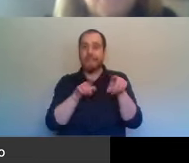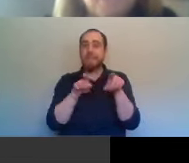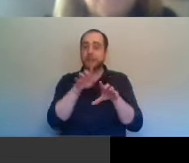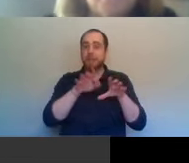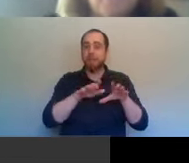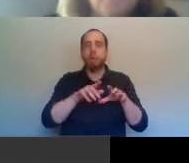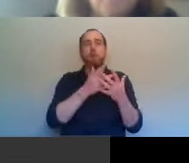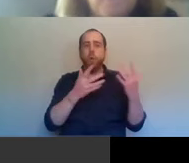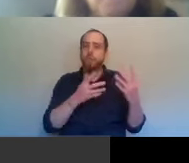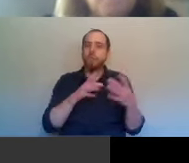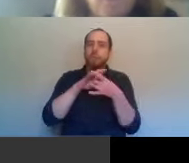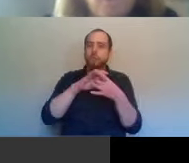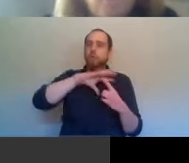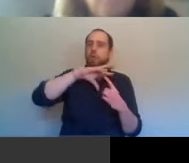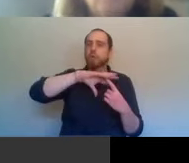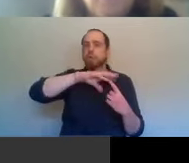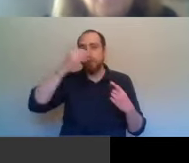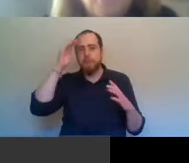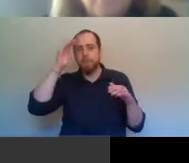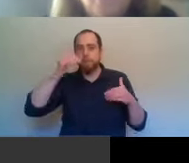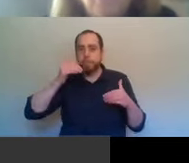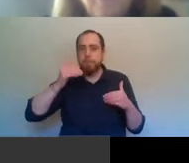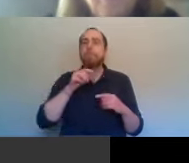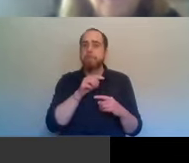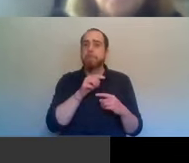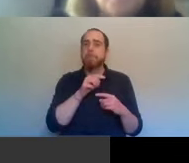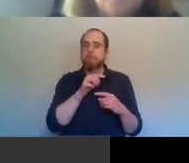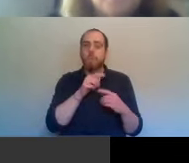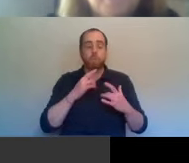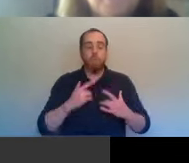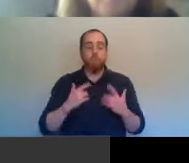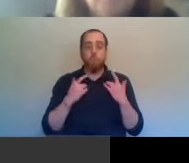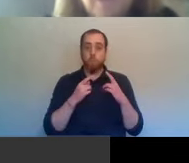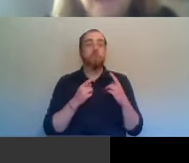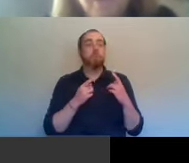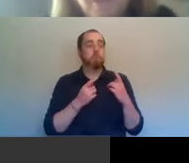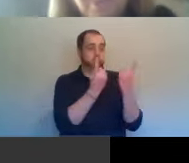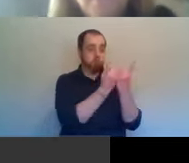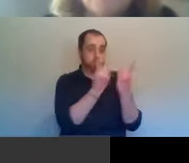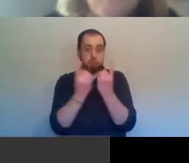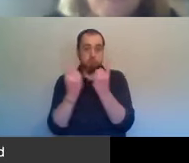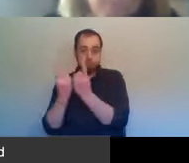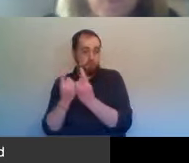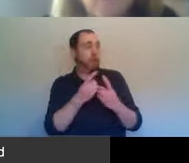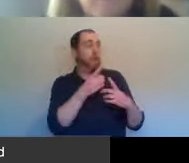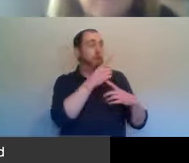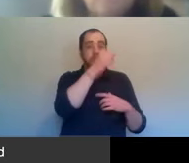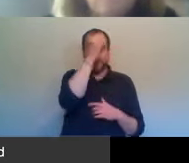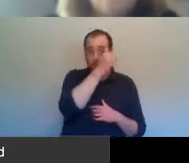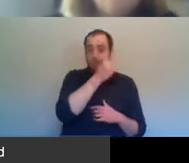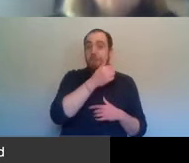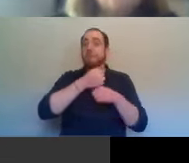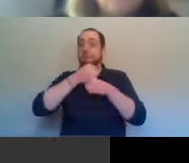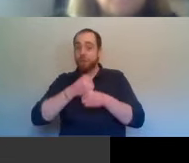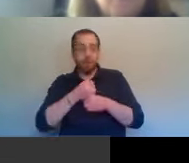that, that the views on an awful lot of issues were not dissimilar between Catholics, Protestants, between North and South.